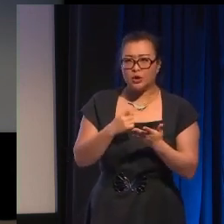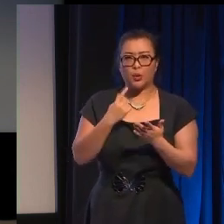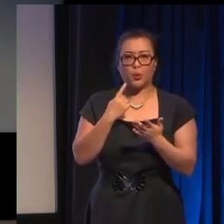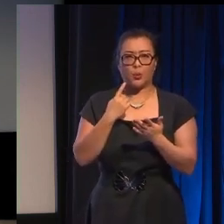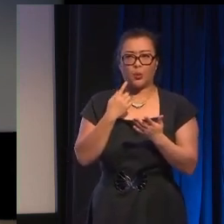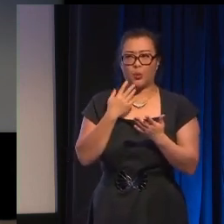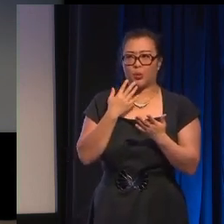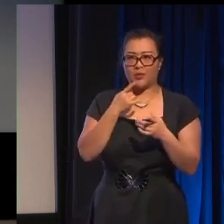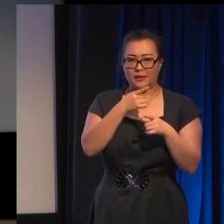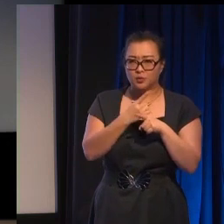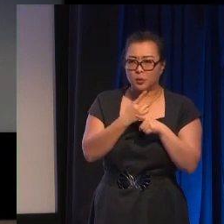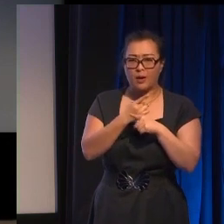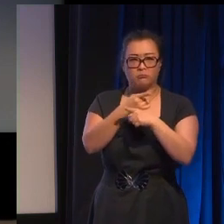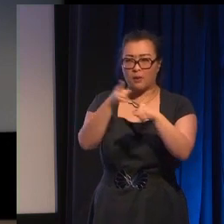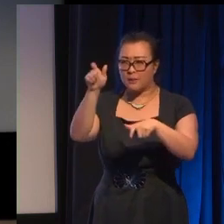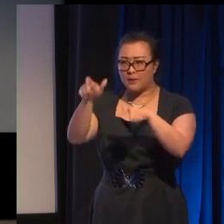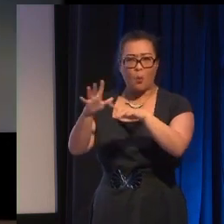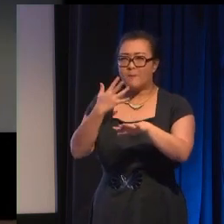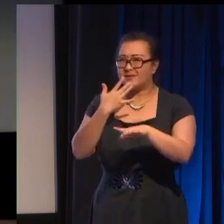forewarned about and just skip altogether?